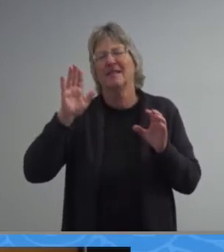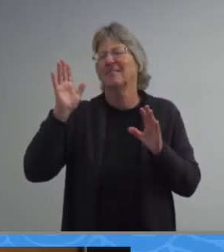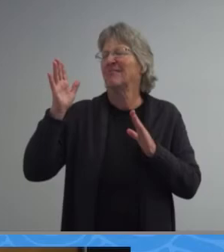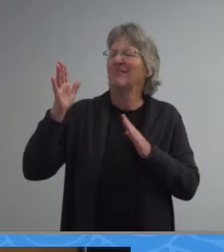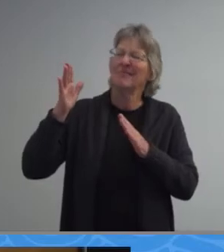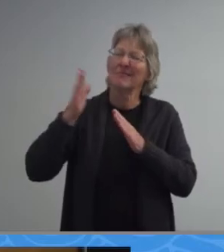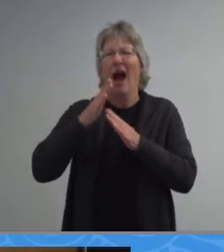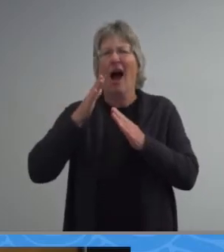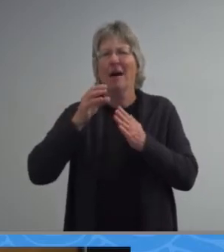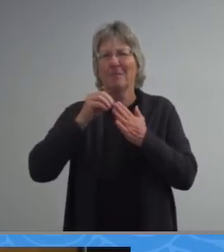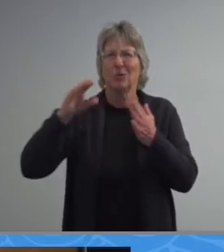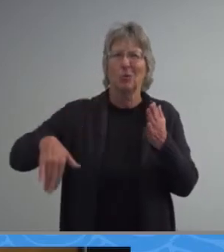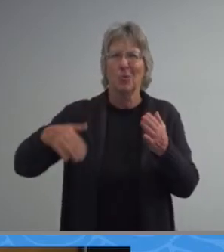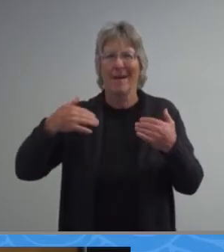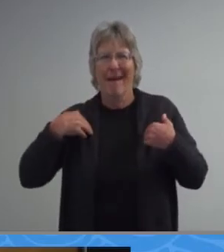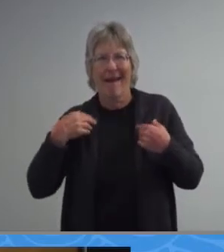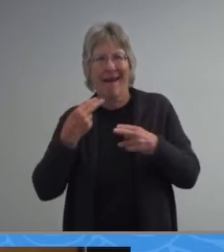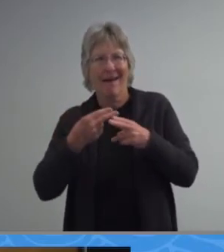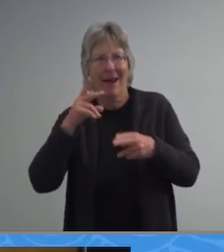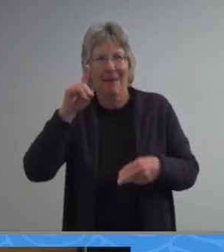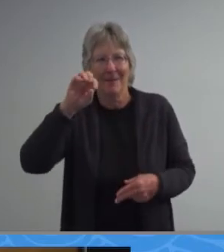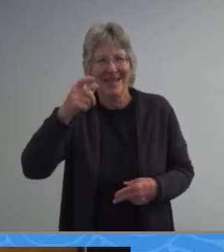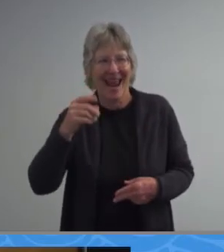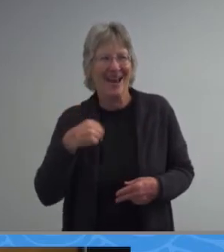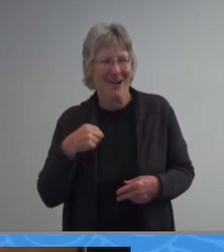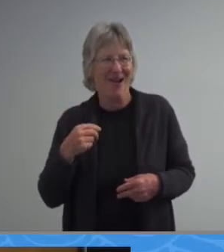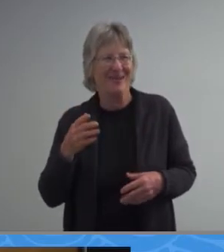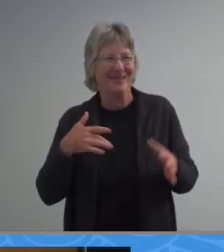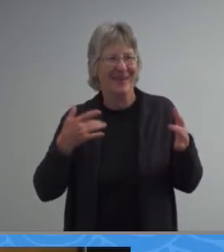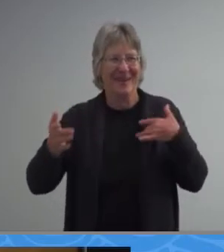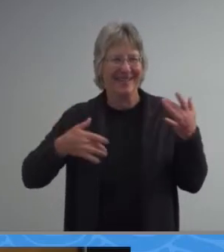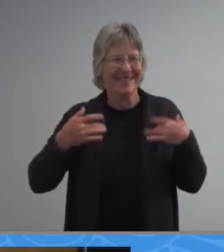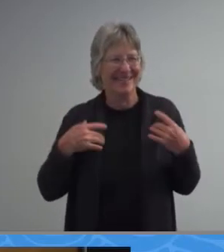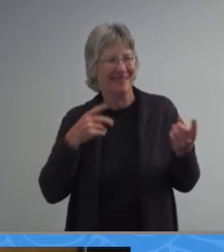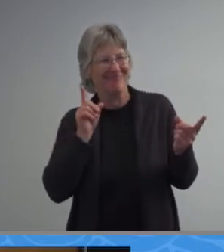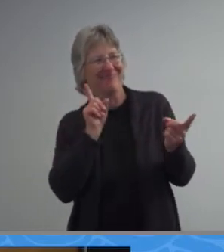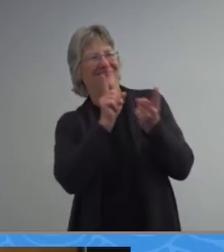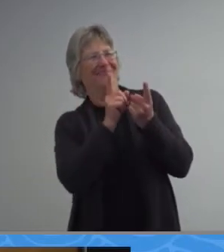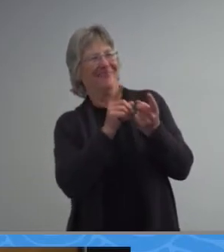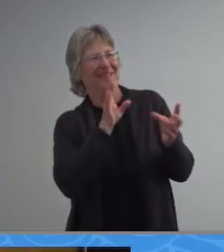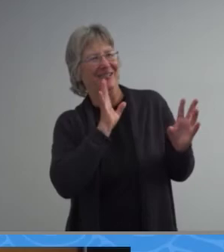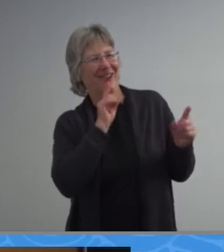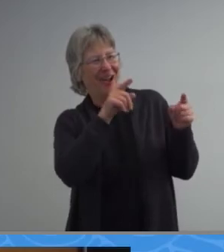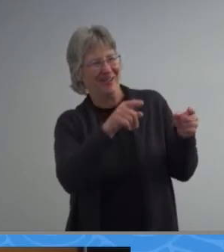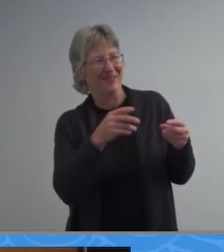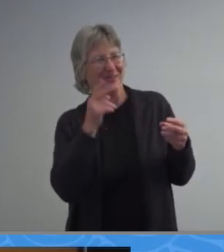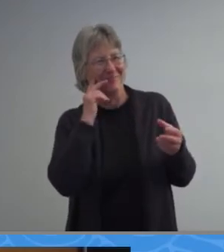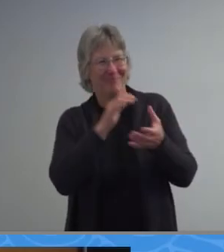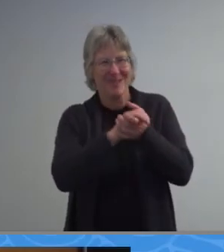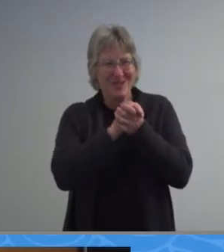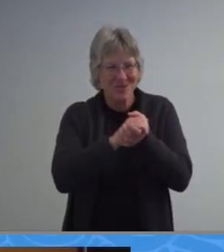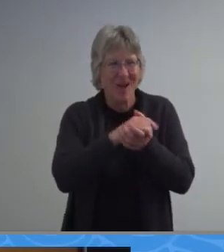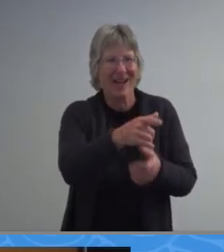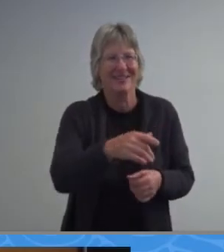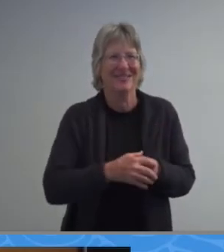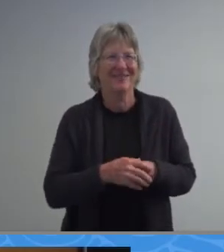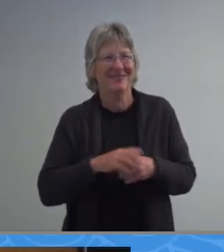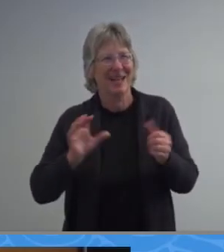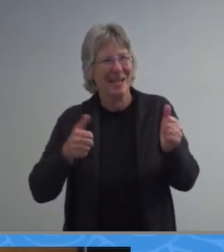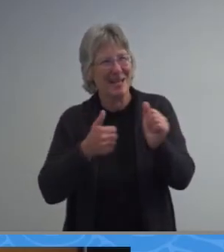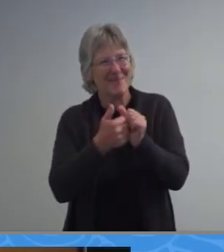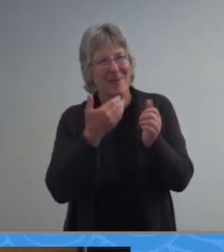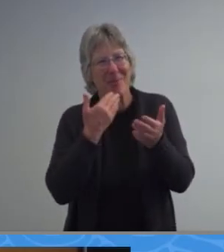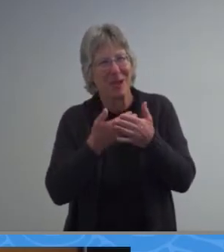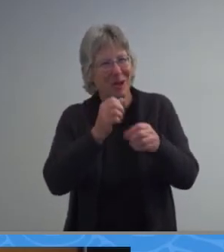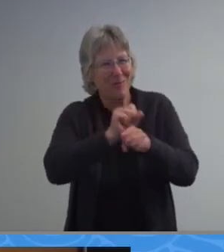had in diego and so uh it's pretty exciting to get to talk to you man and just wanted to congratulate you and tell you to keep up the good work